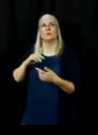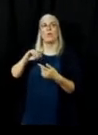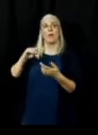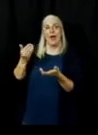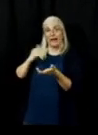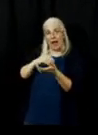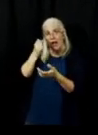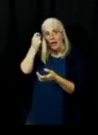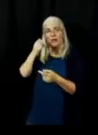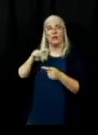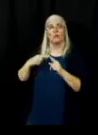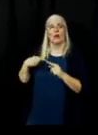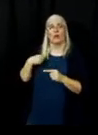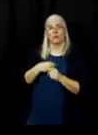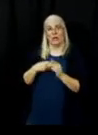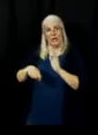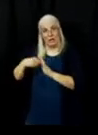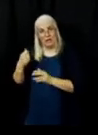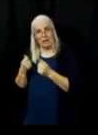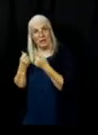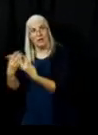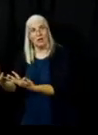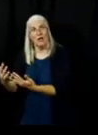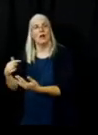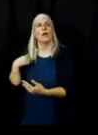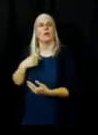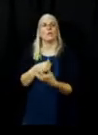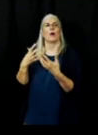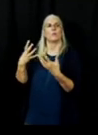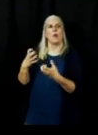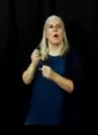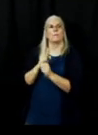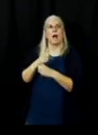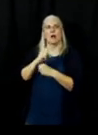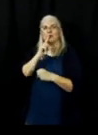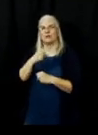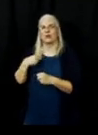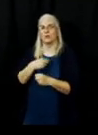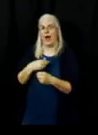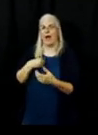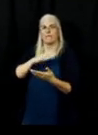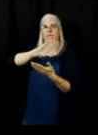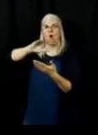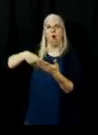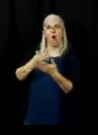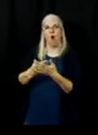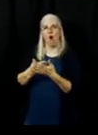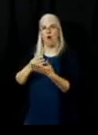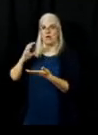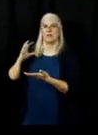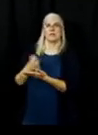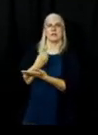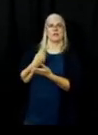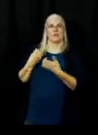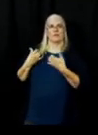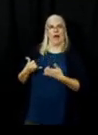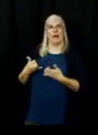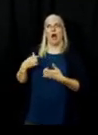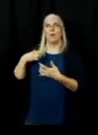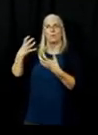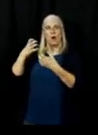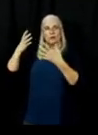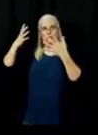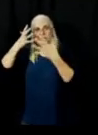operations we like to have every advantage on our side so the lack of sunlight the cooler temperatures